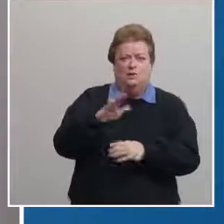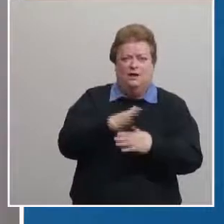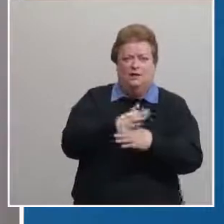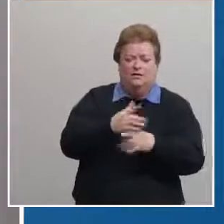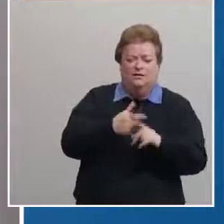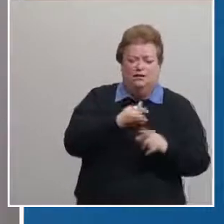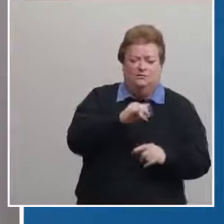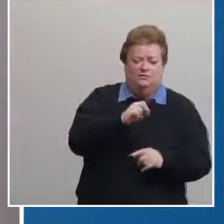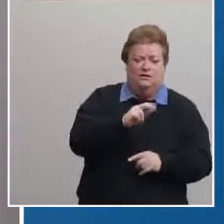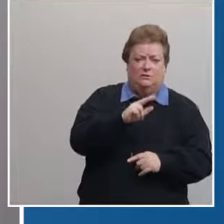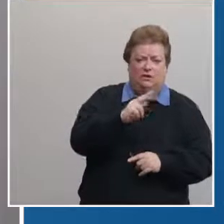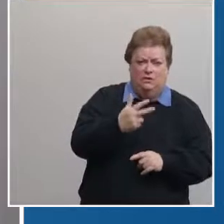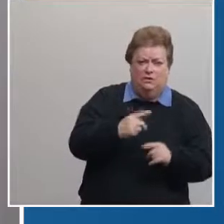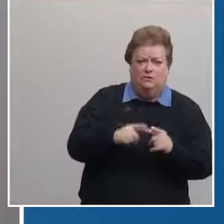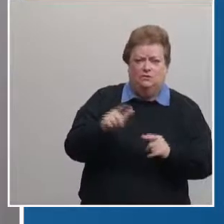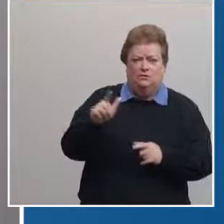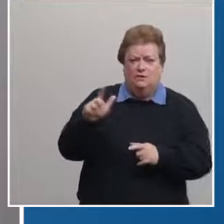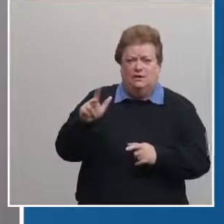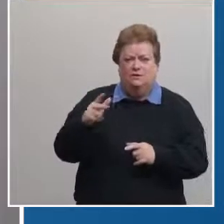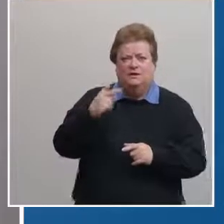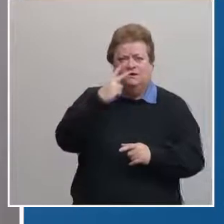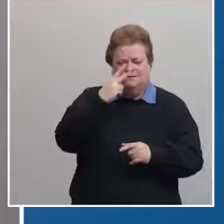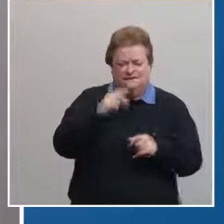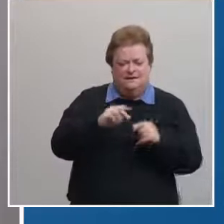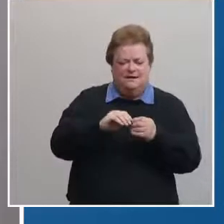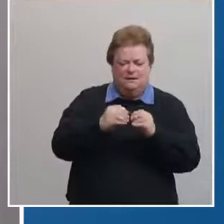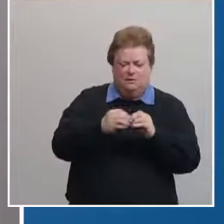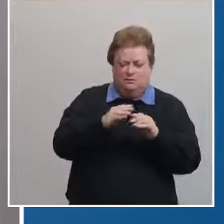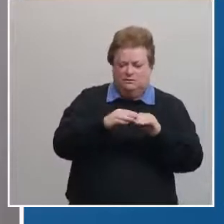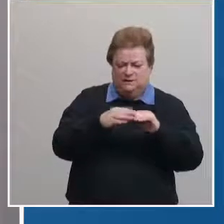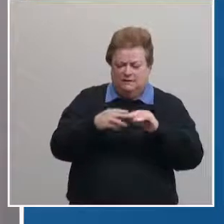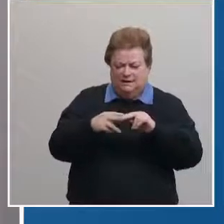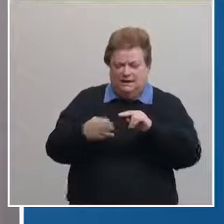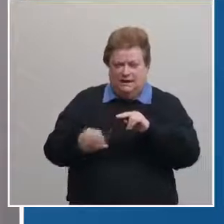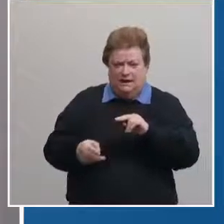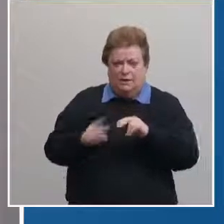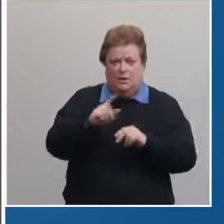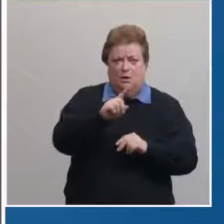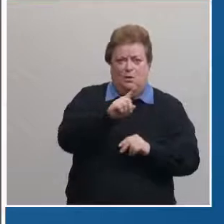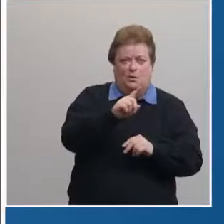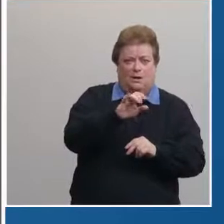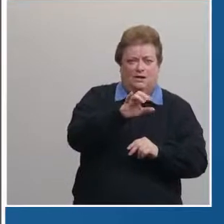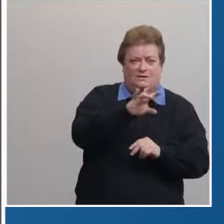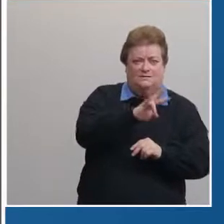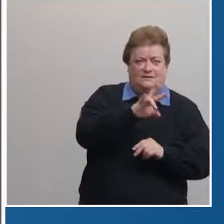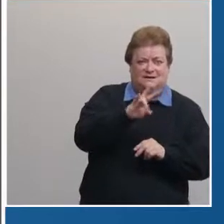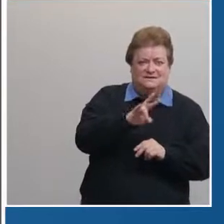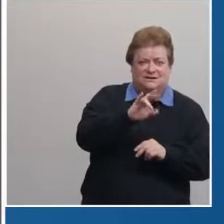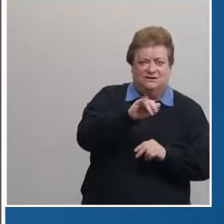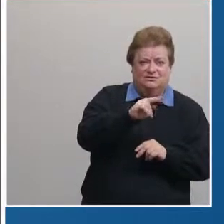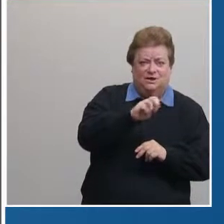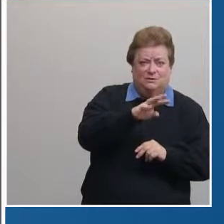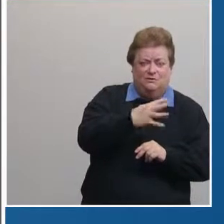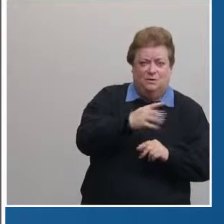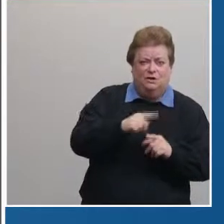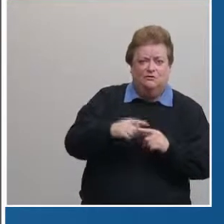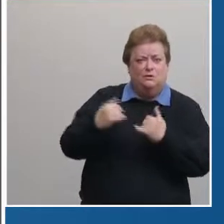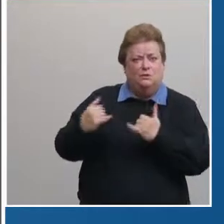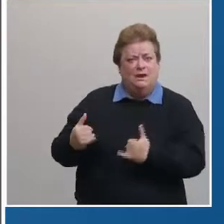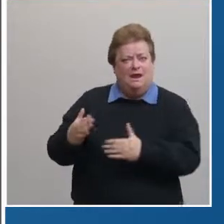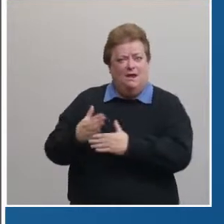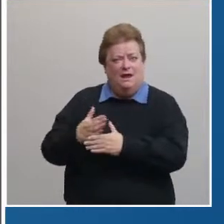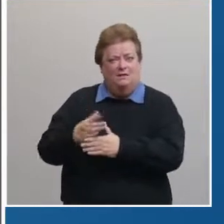23rd you'll see a continued decline from 177 cases on january 4th to an average of